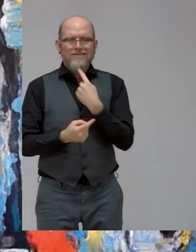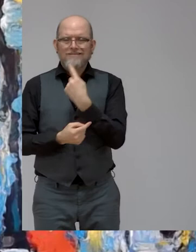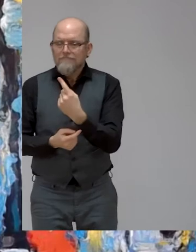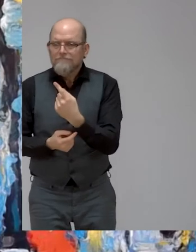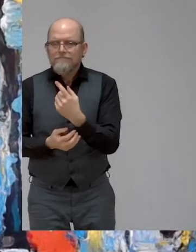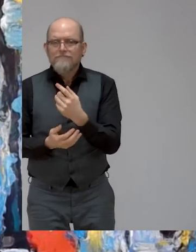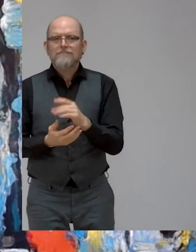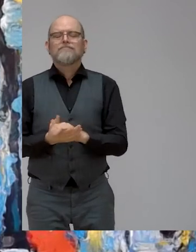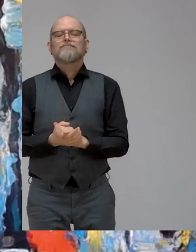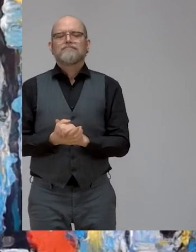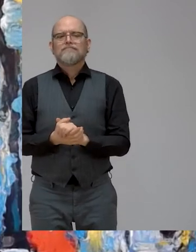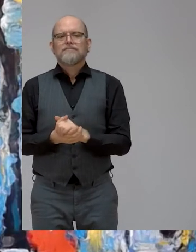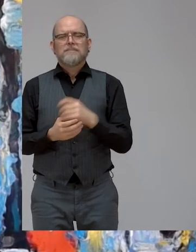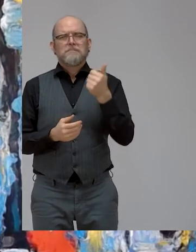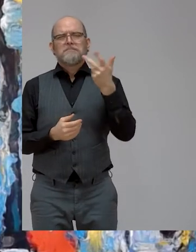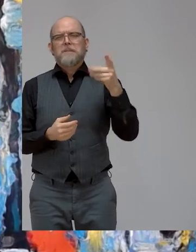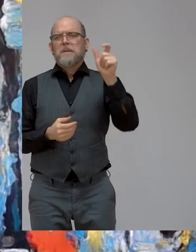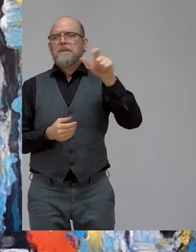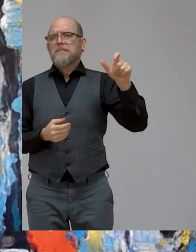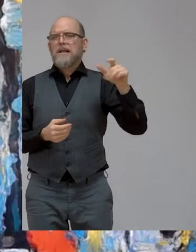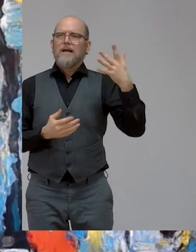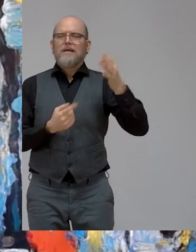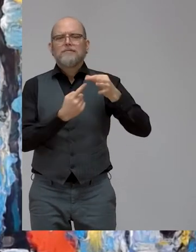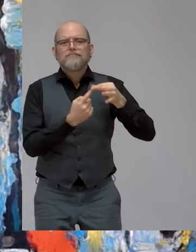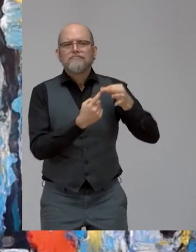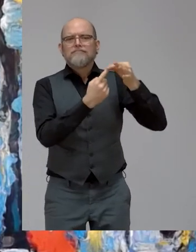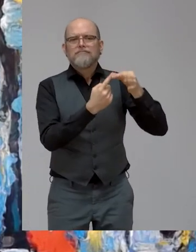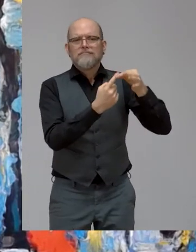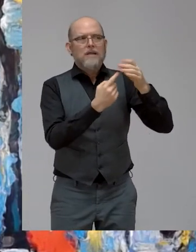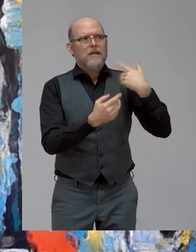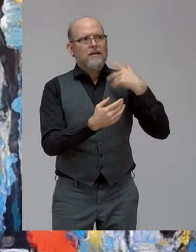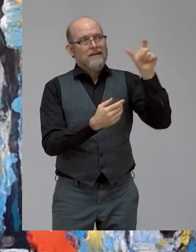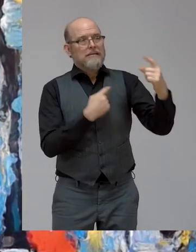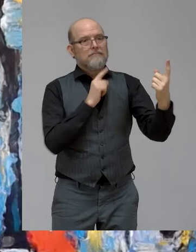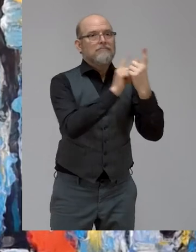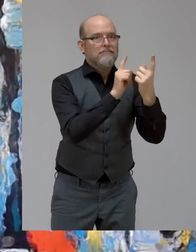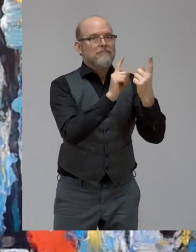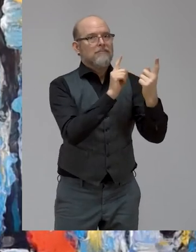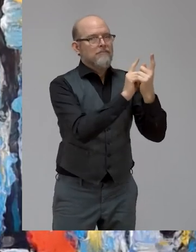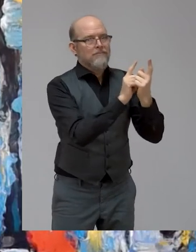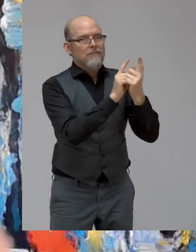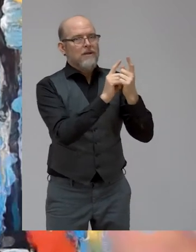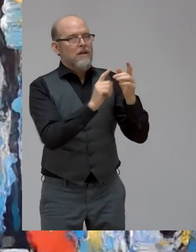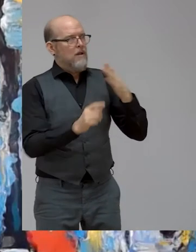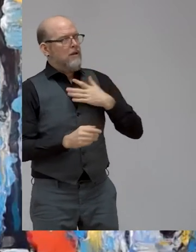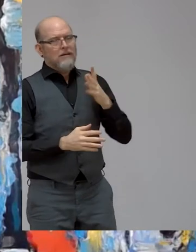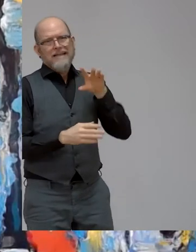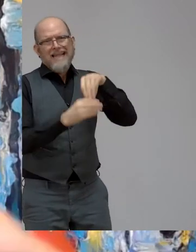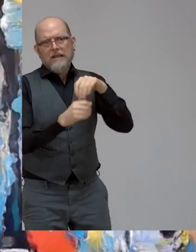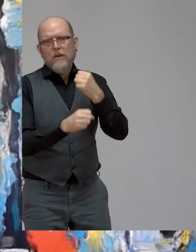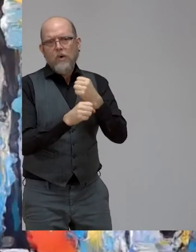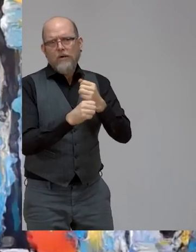as part of my work. You know, we consider them supermen, superheroes,